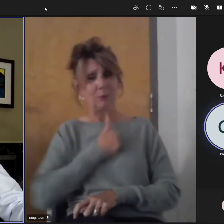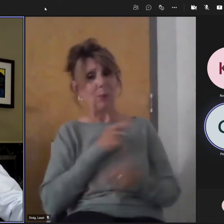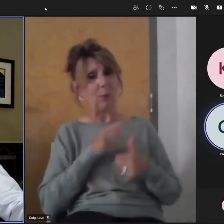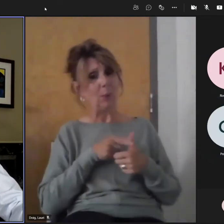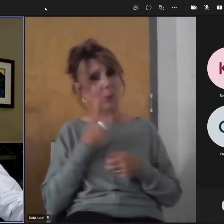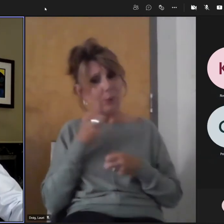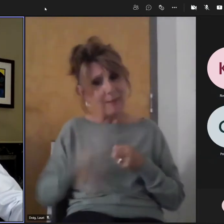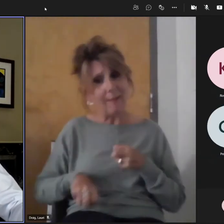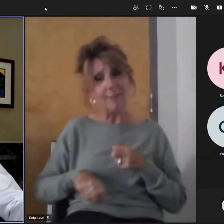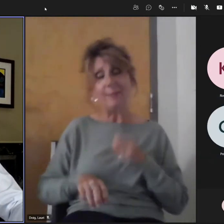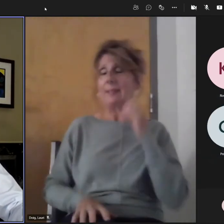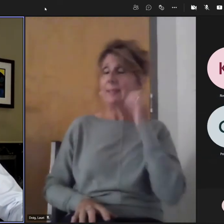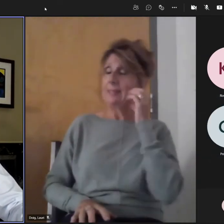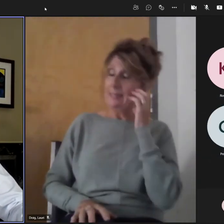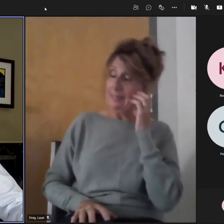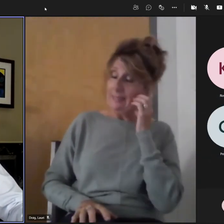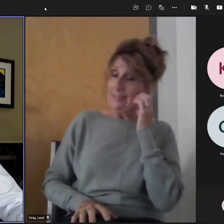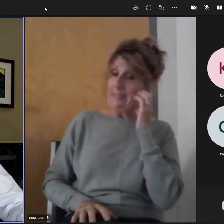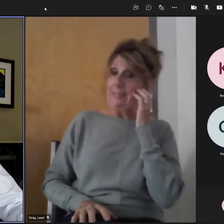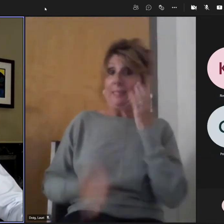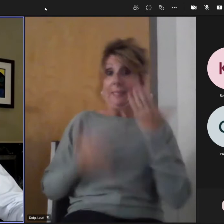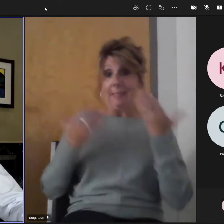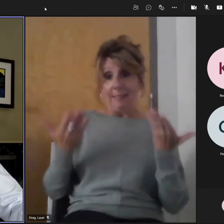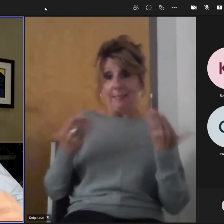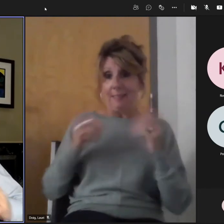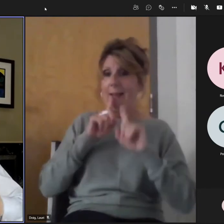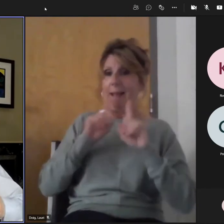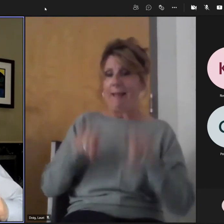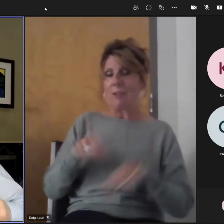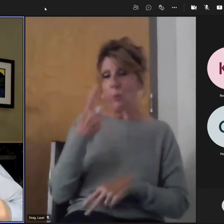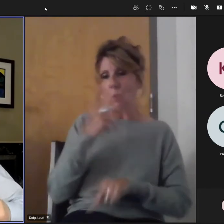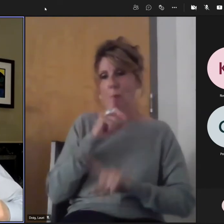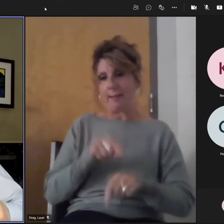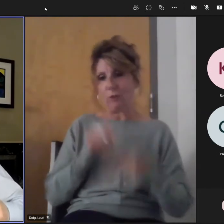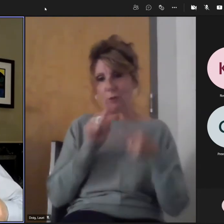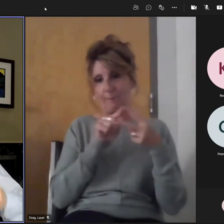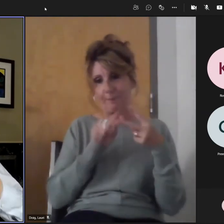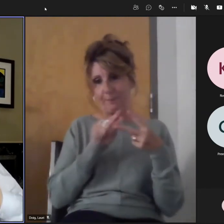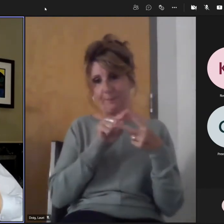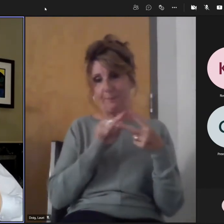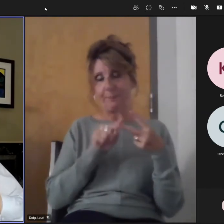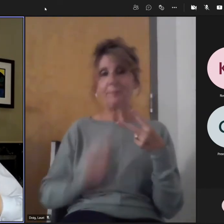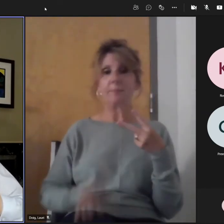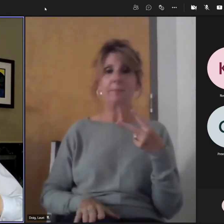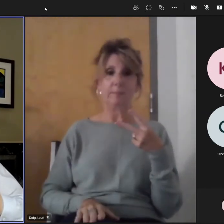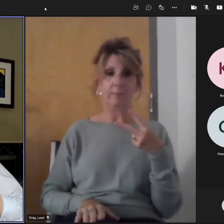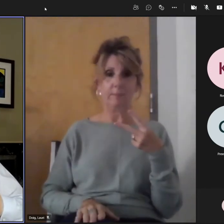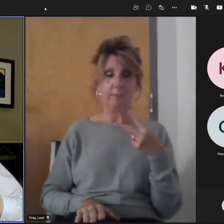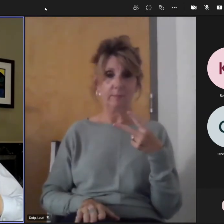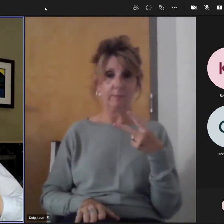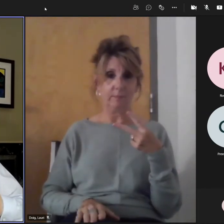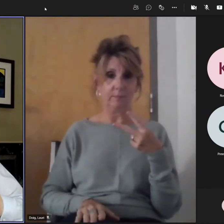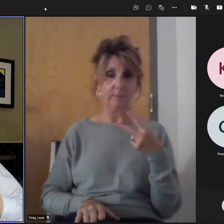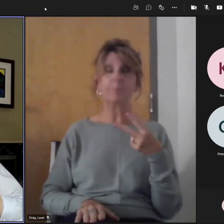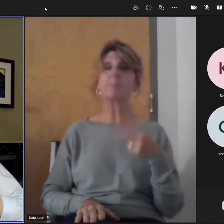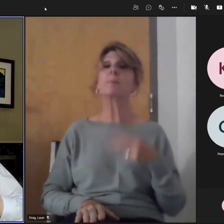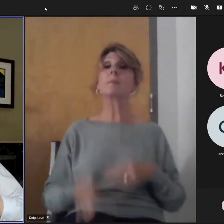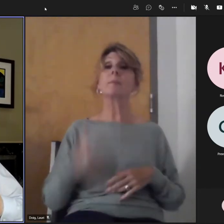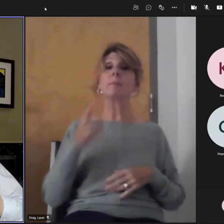So the I mean, the answer is twofold. One is that if you're stuck with bad leadership.